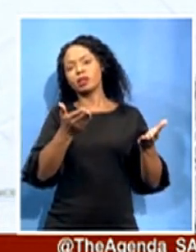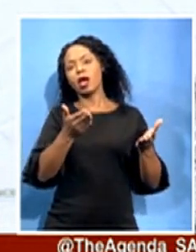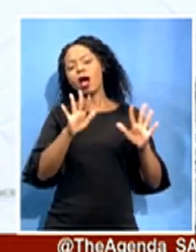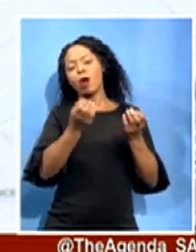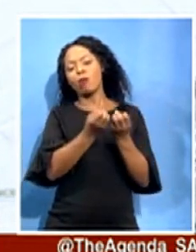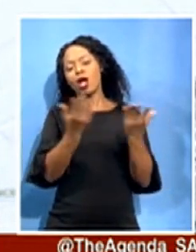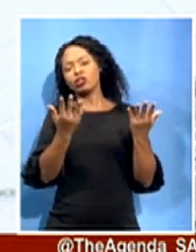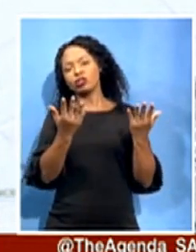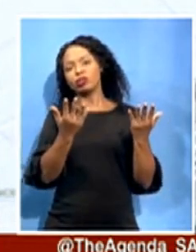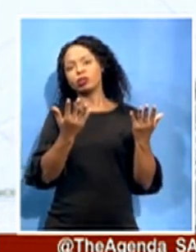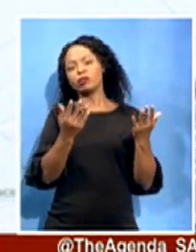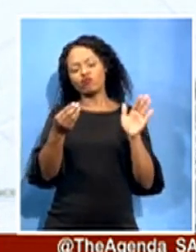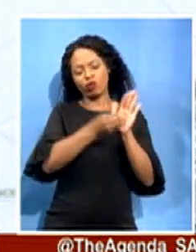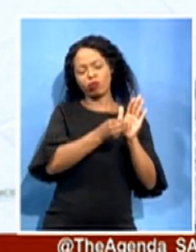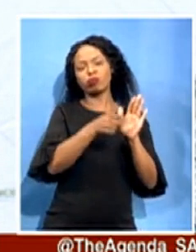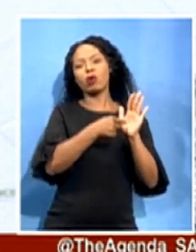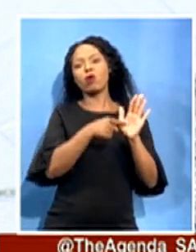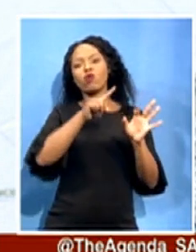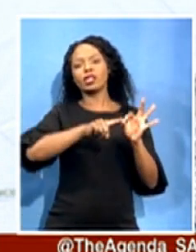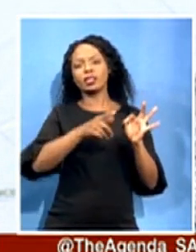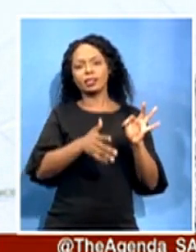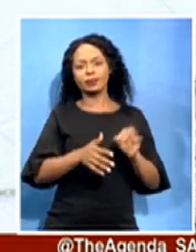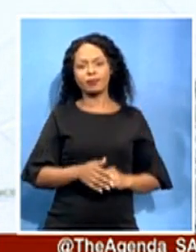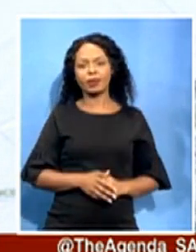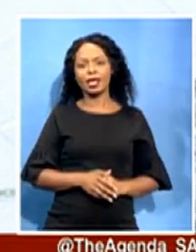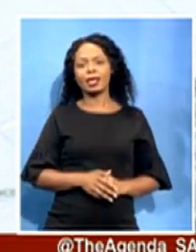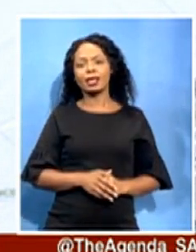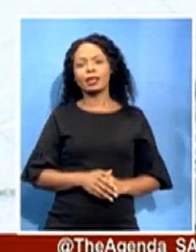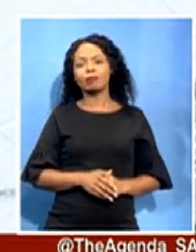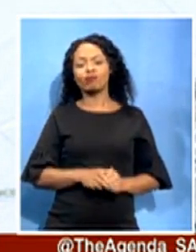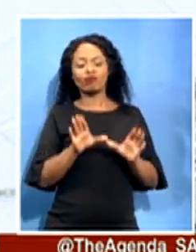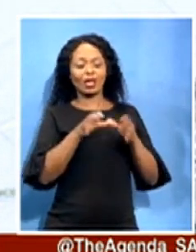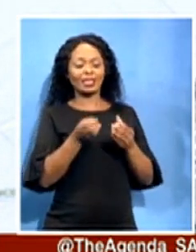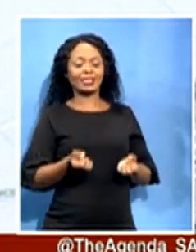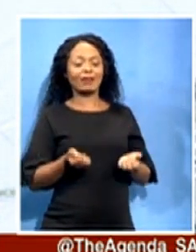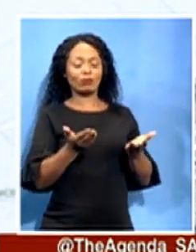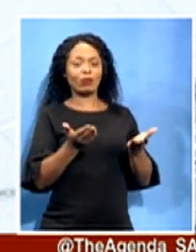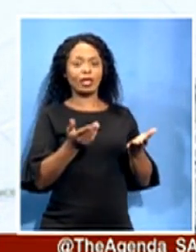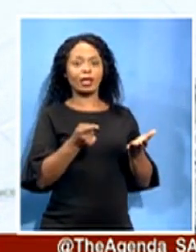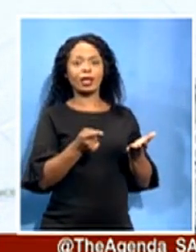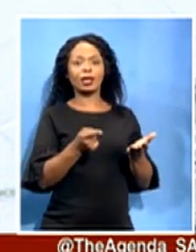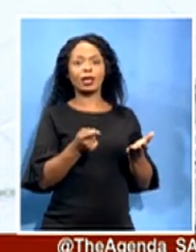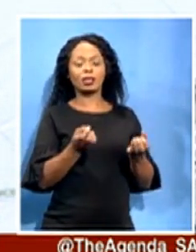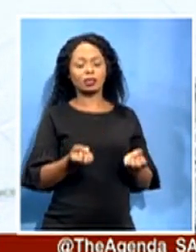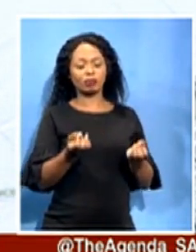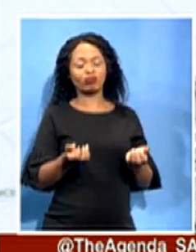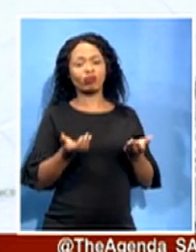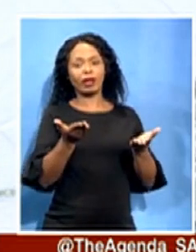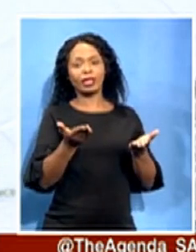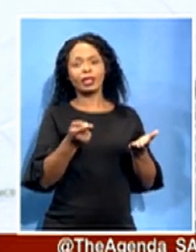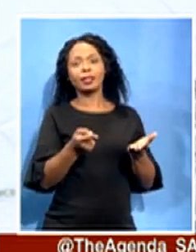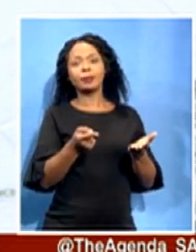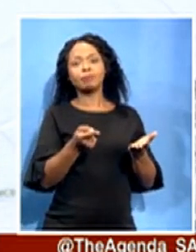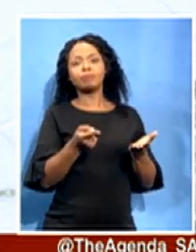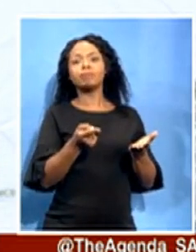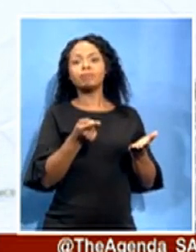That the service providers in question were issued with multiple orders for the same services within